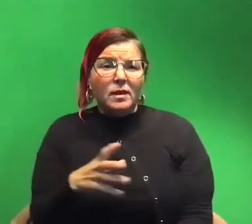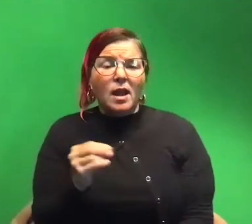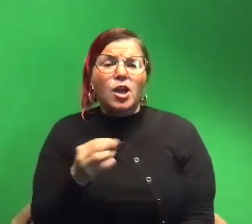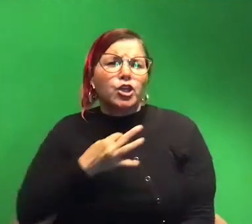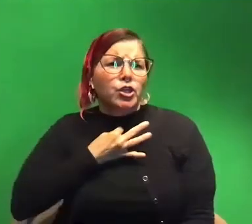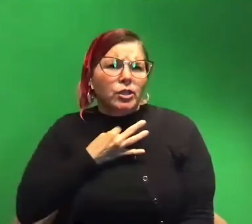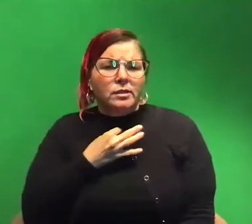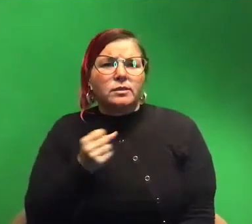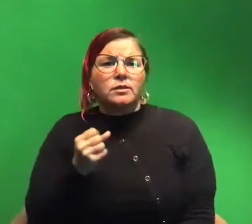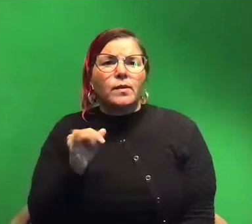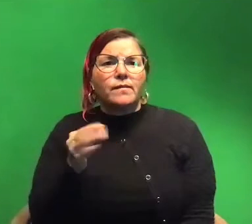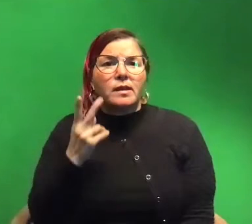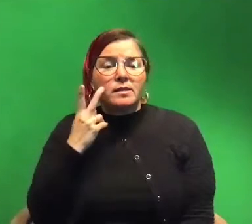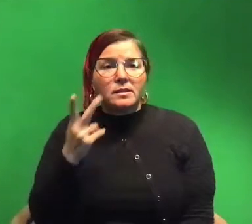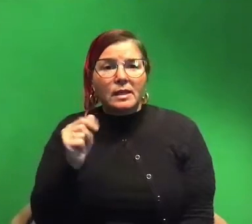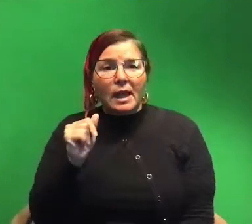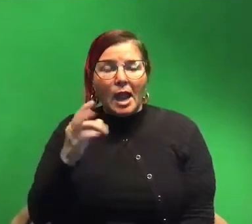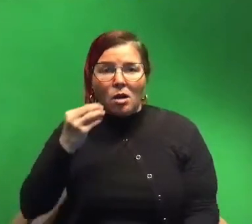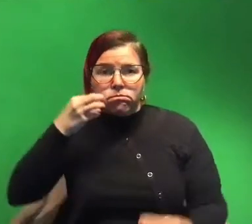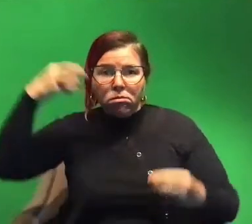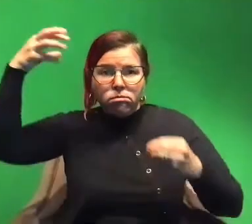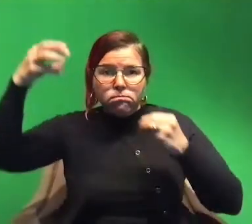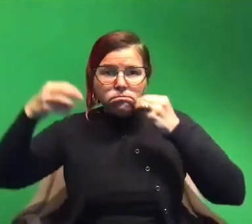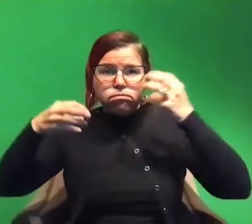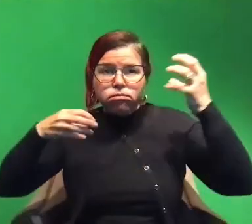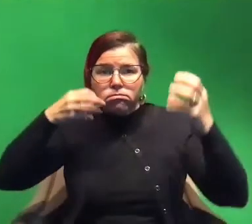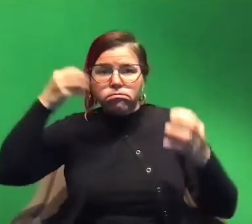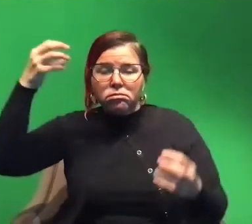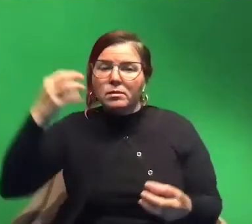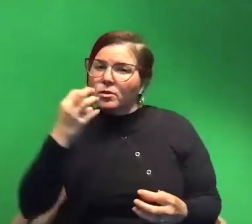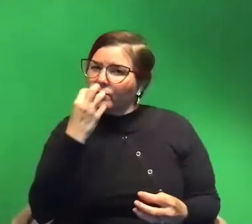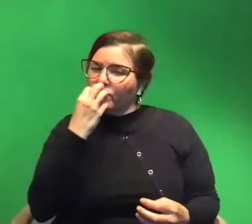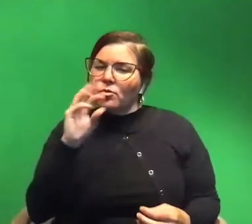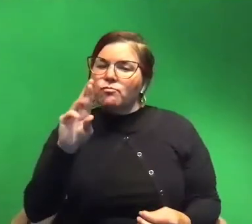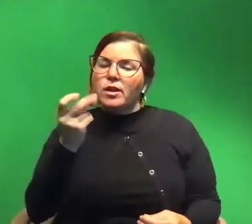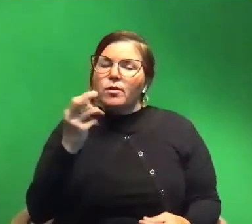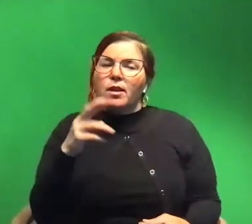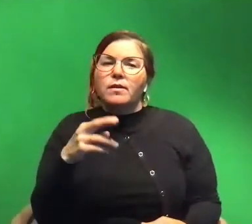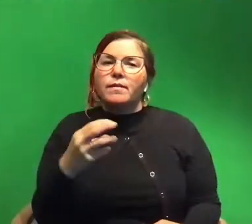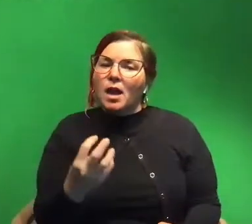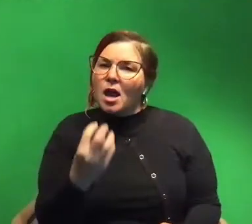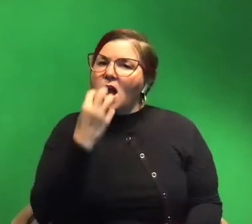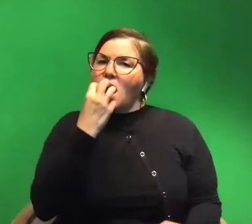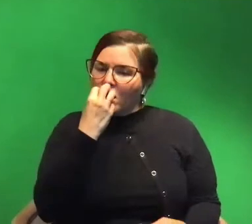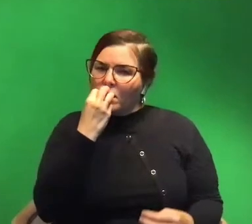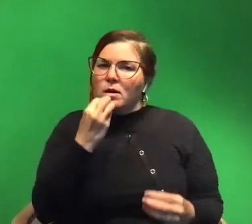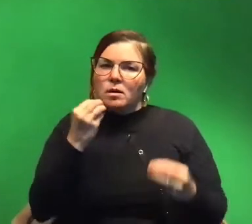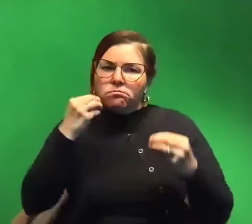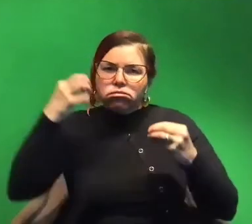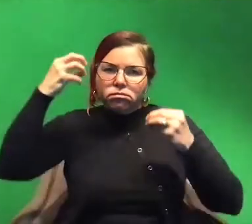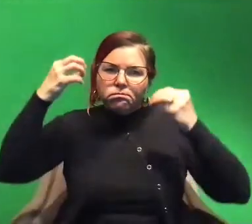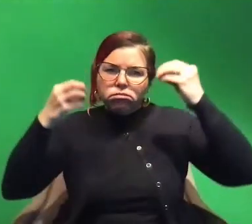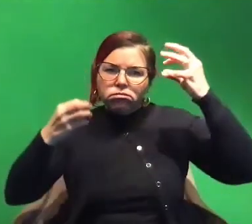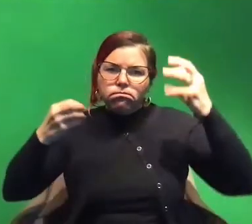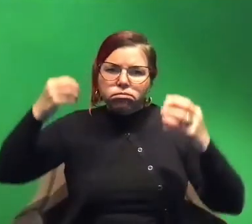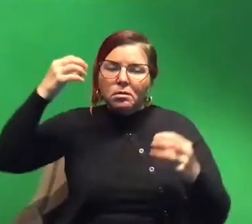and so if they see air coming out of your your regulator is if you've never been diving the thing that like you bite on and breathe through so they